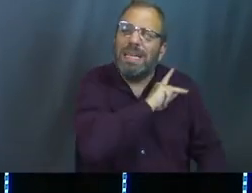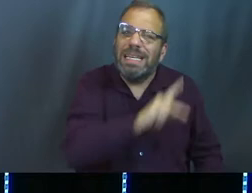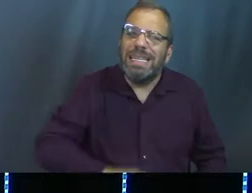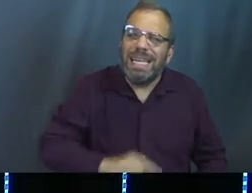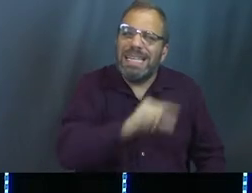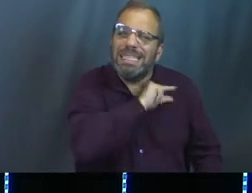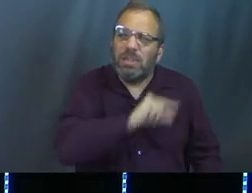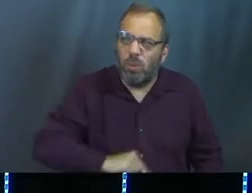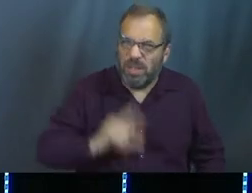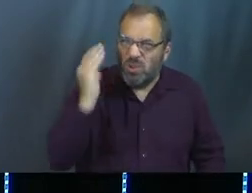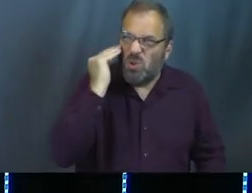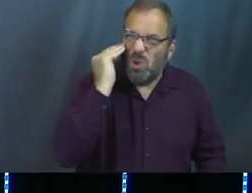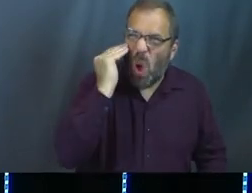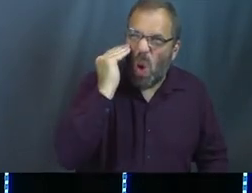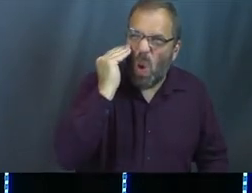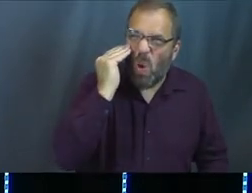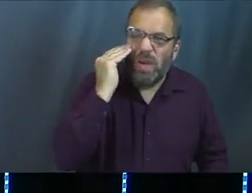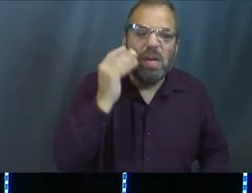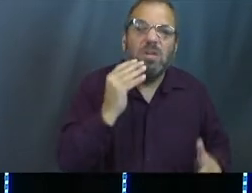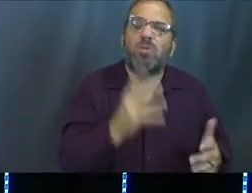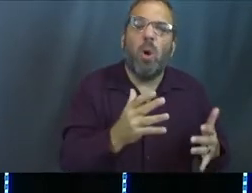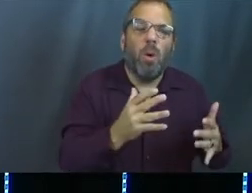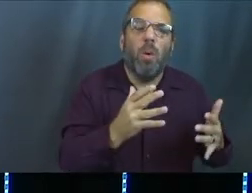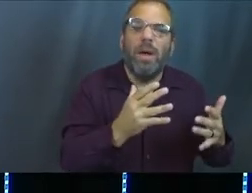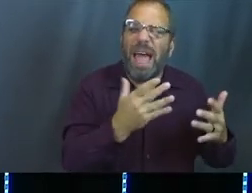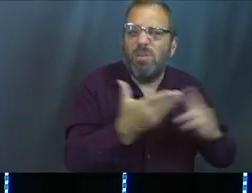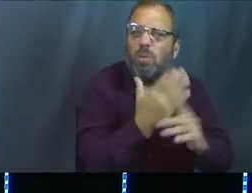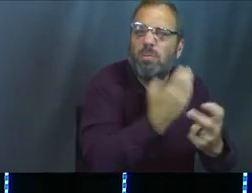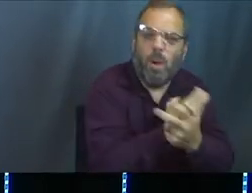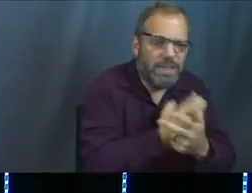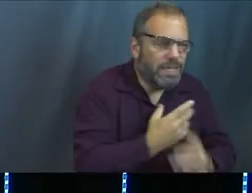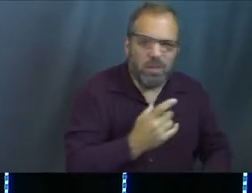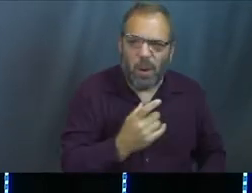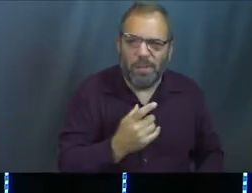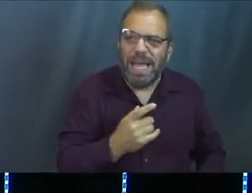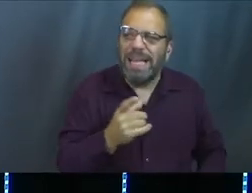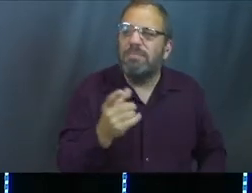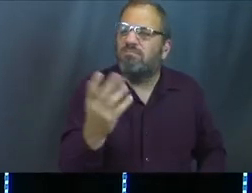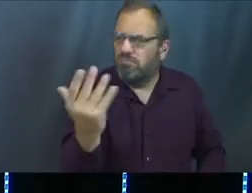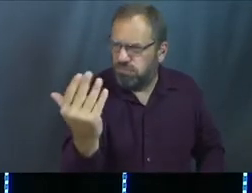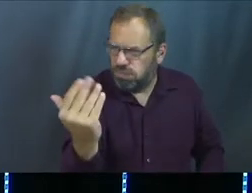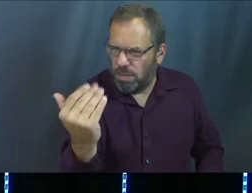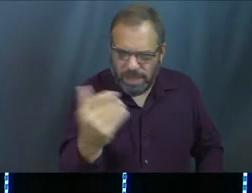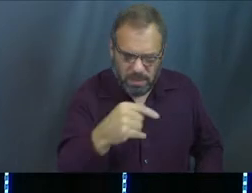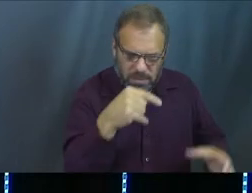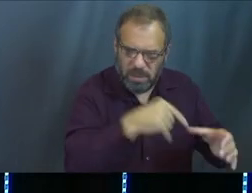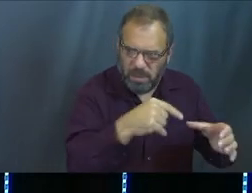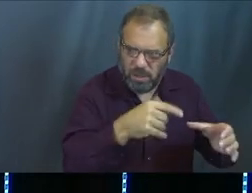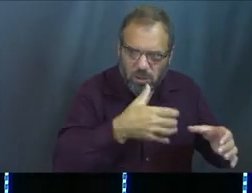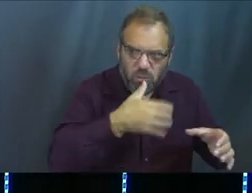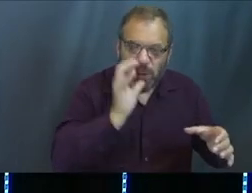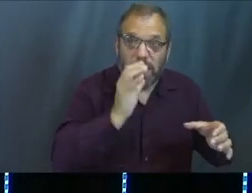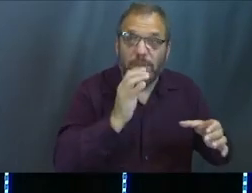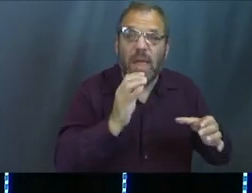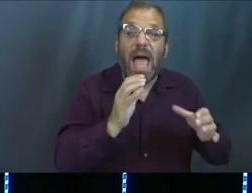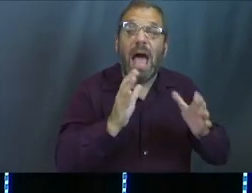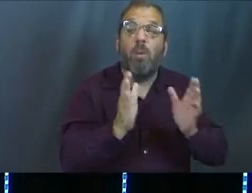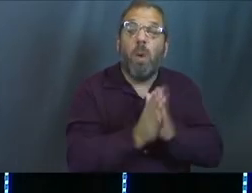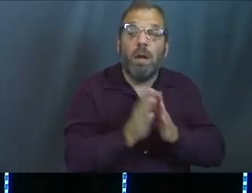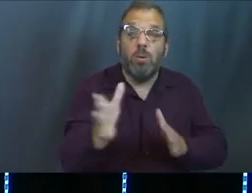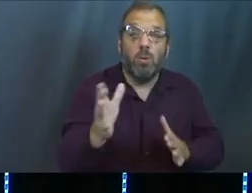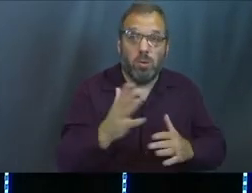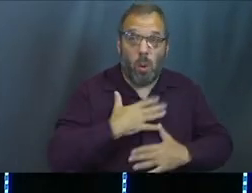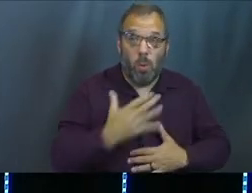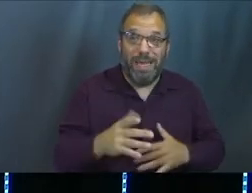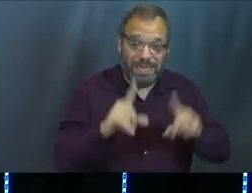will, on the royal families through poisoning in their drinks. So they're like, hey, we need somebody we can trust so we can know. And in fact, we actually want somebody